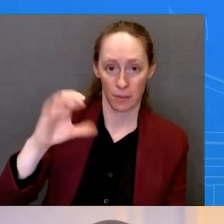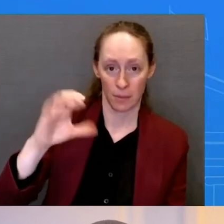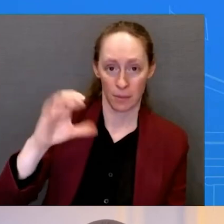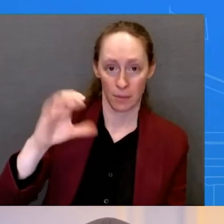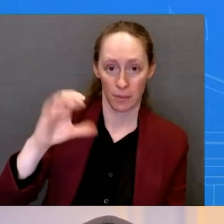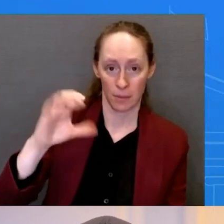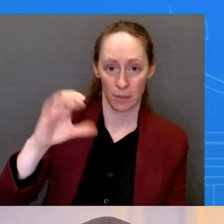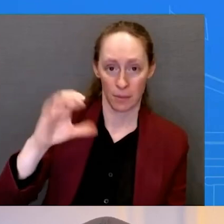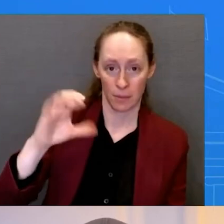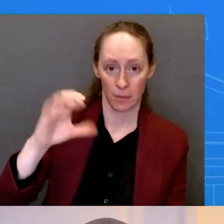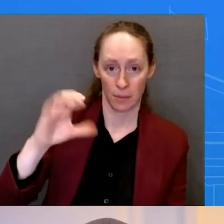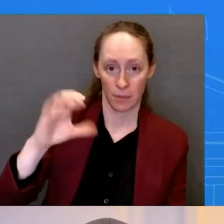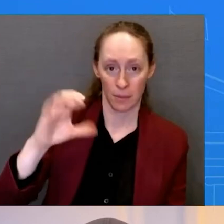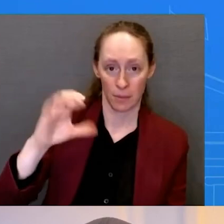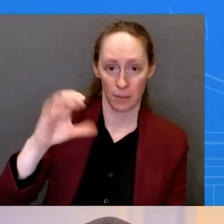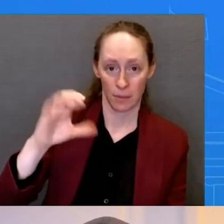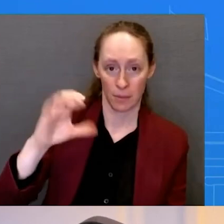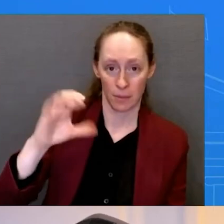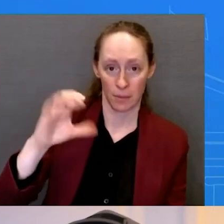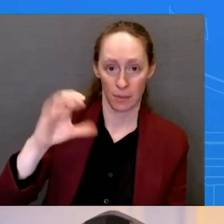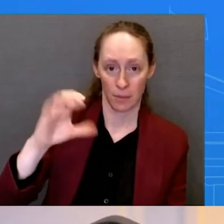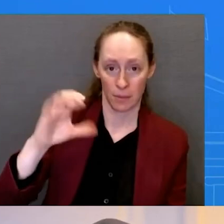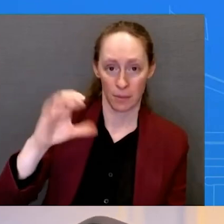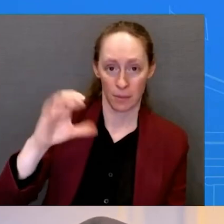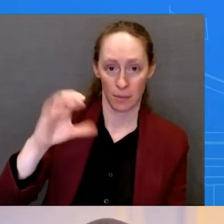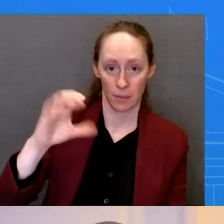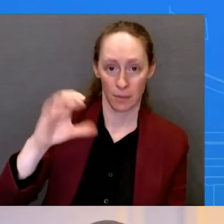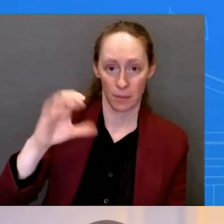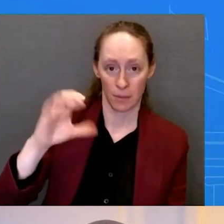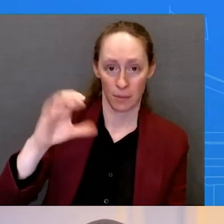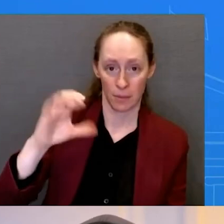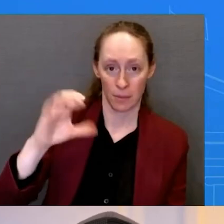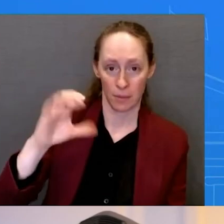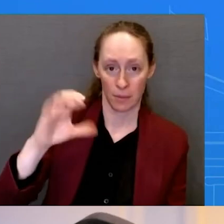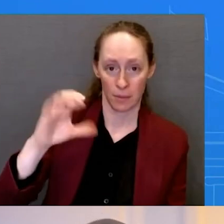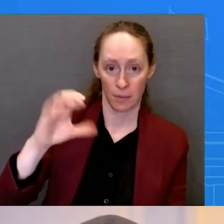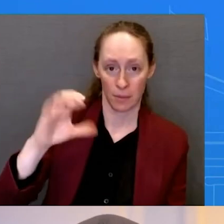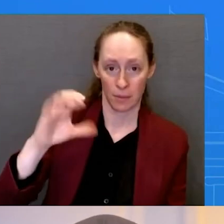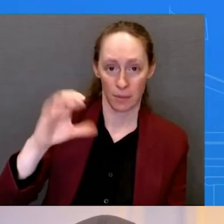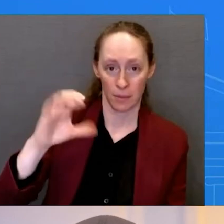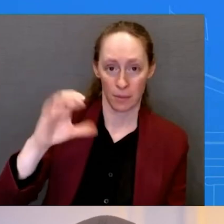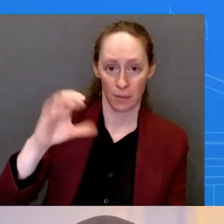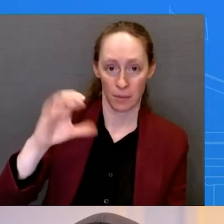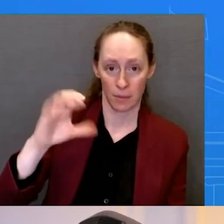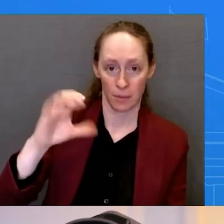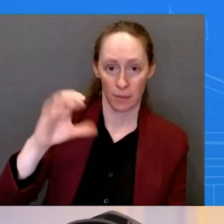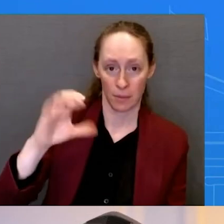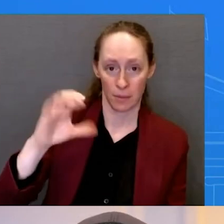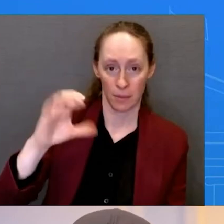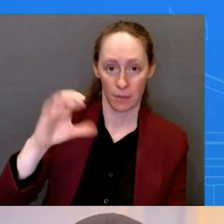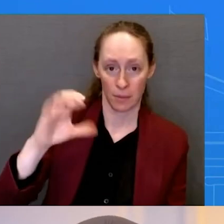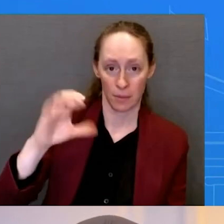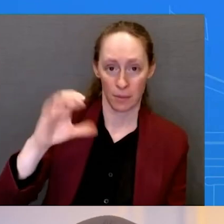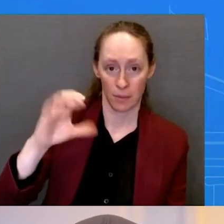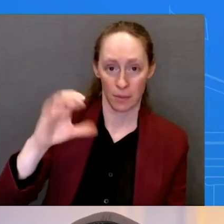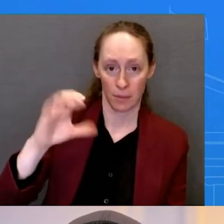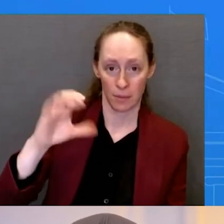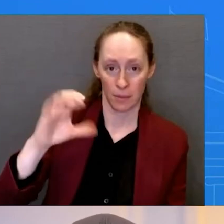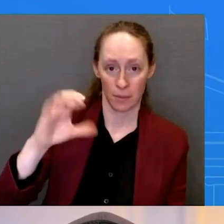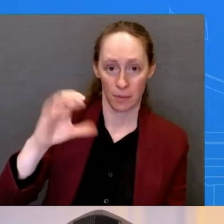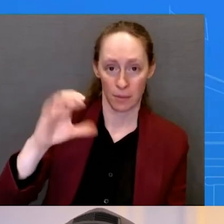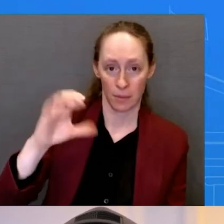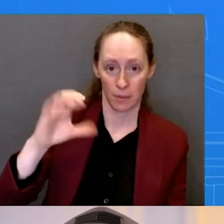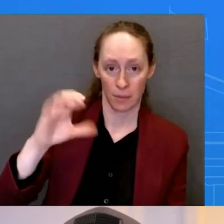don't actually meet the qualifications. And then you just let them loose into the interior of the country. You have no damn plan. They have no plan, guys.